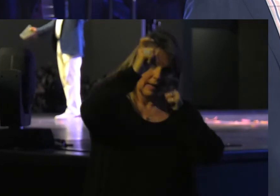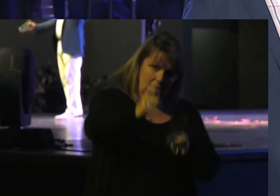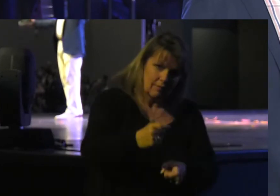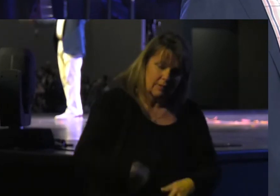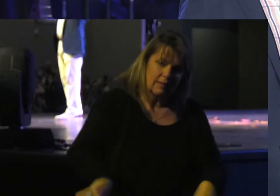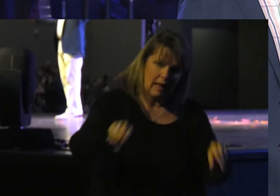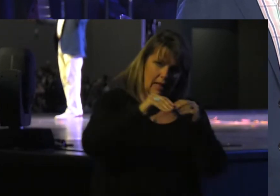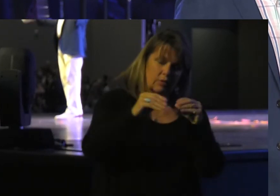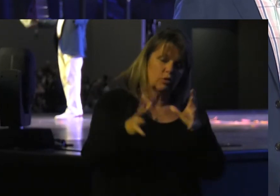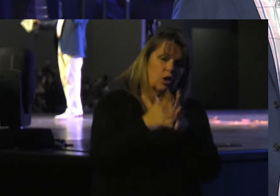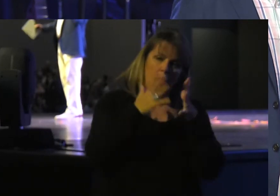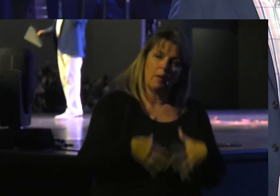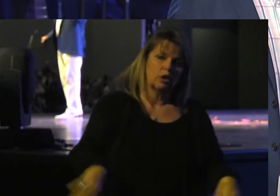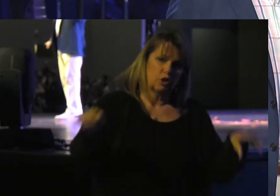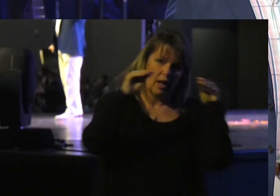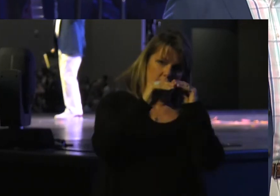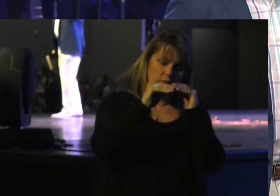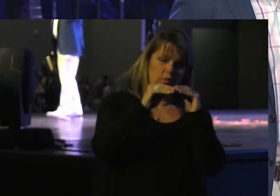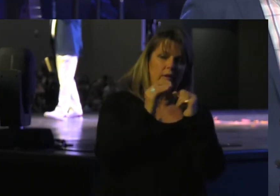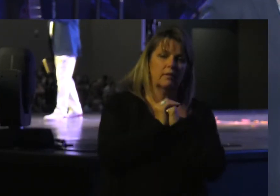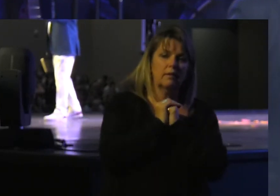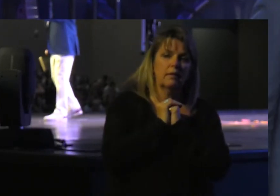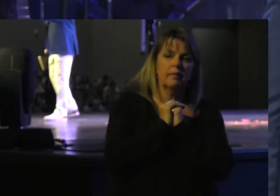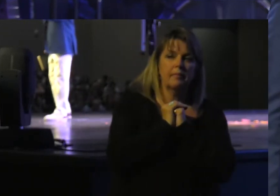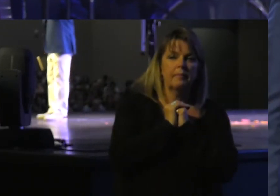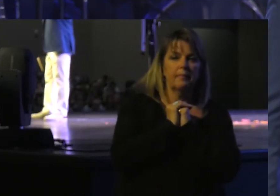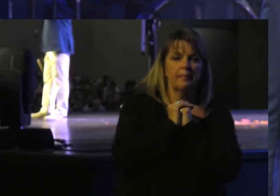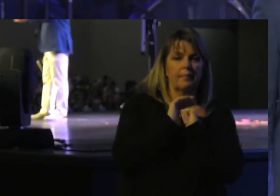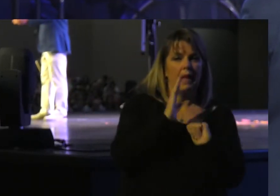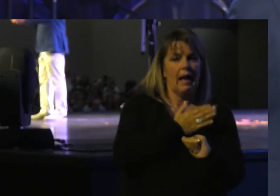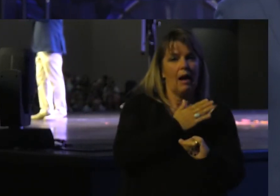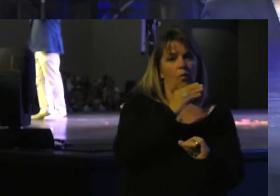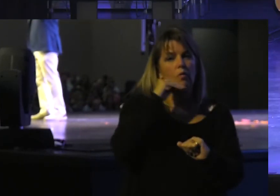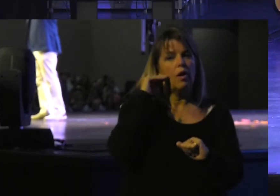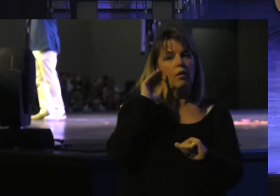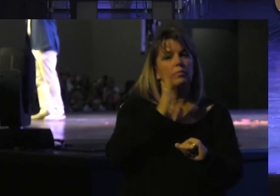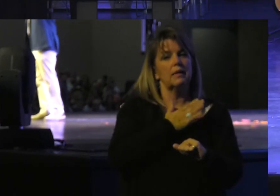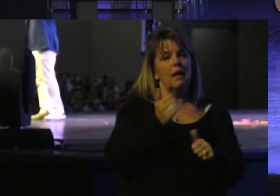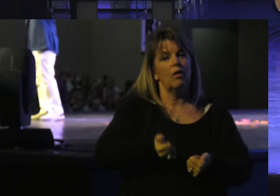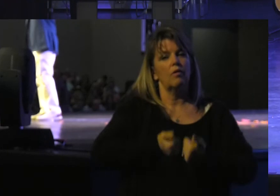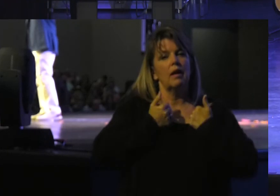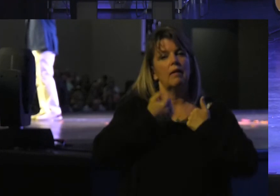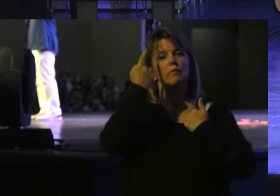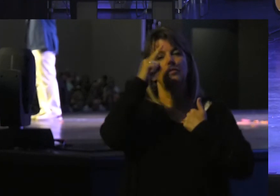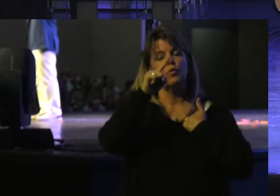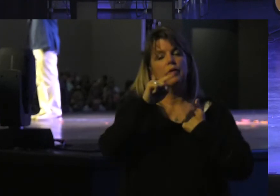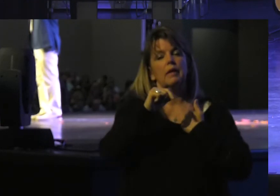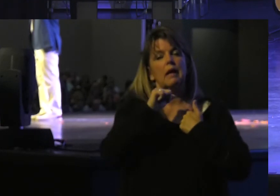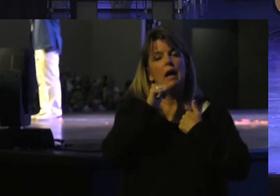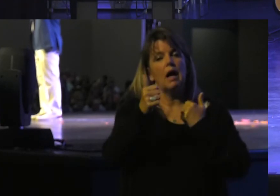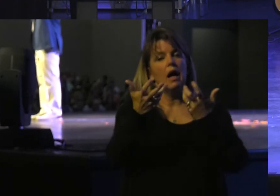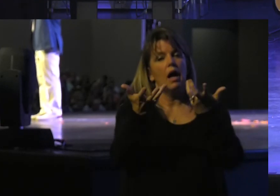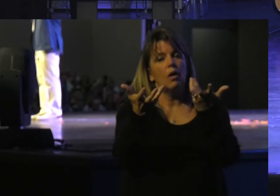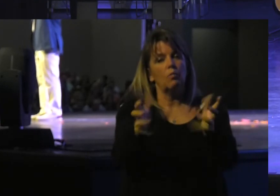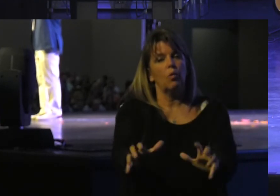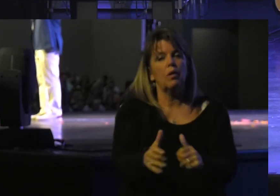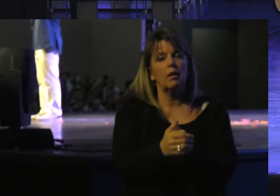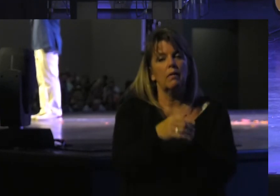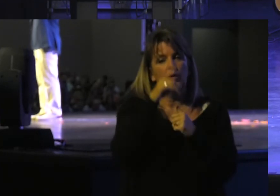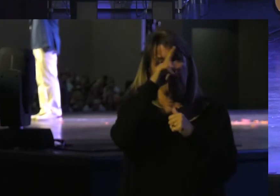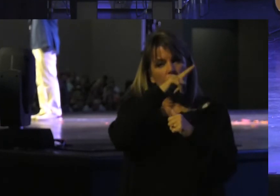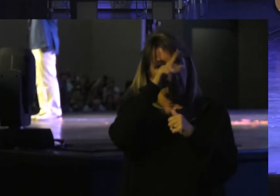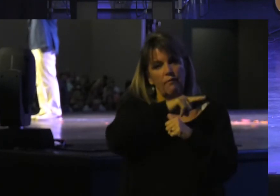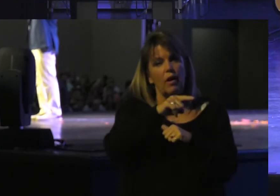Given So Much Extra Leverage Our Homes And Our Lives For The Unwanted For The Foster Child